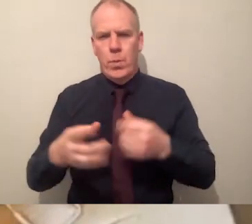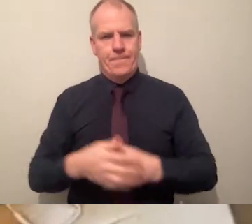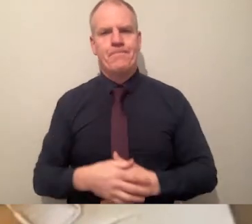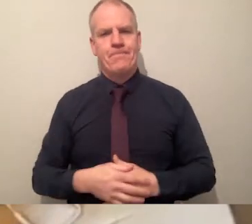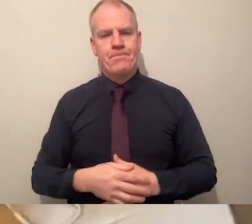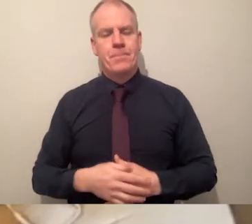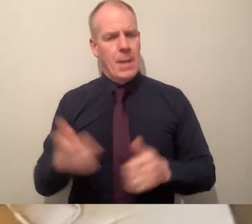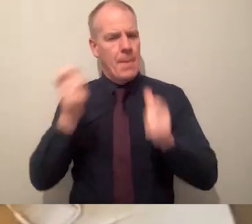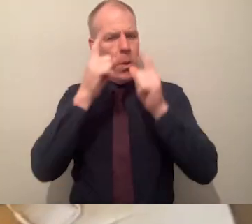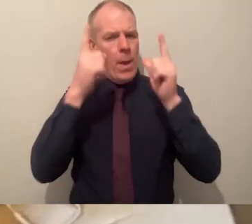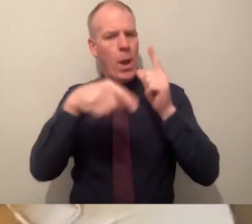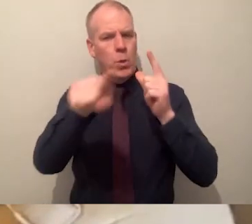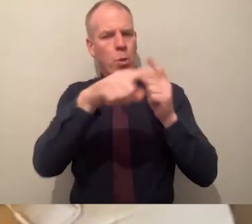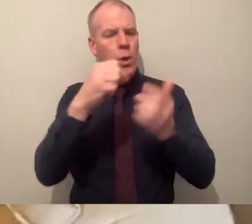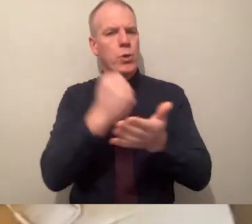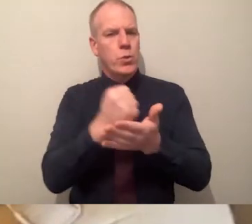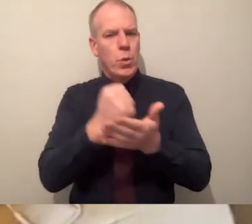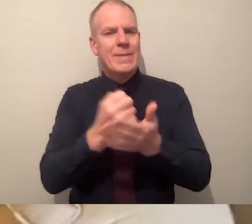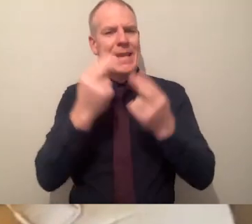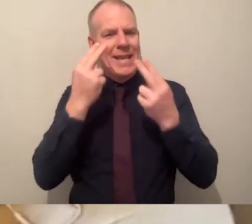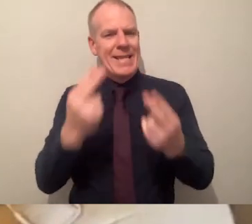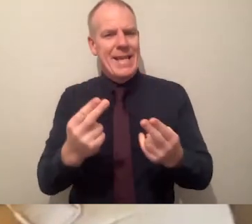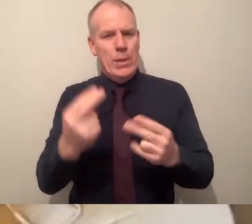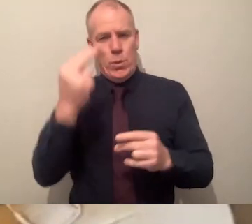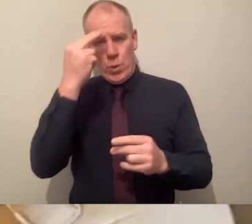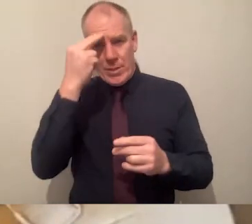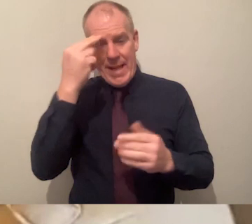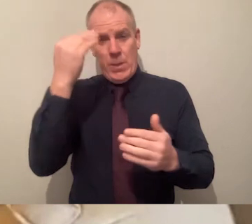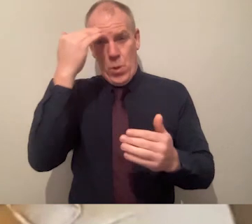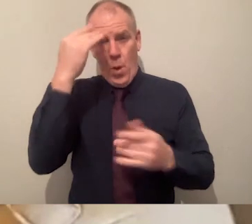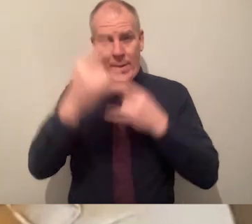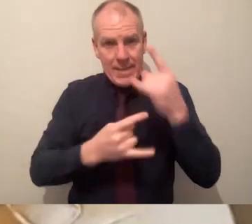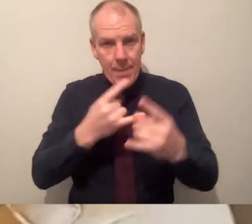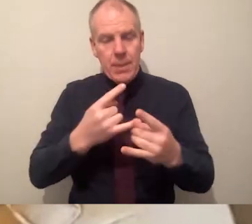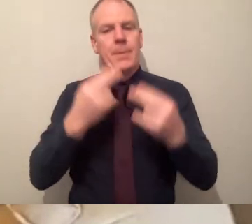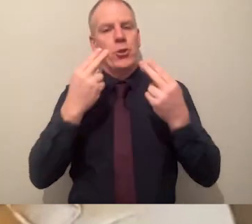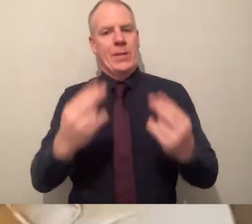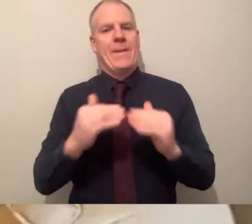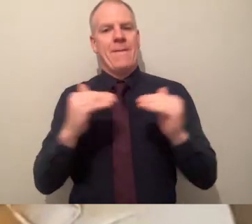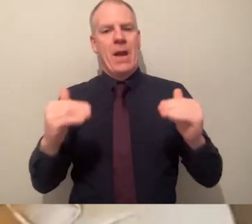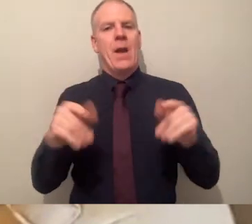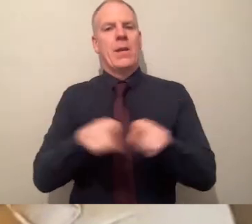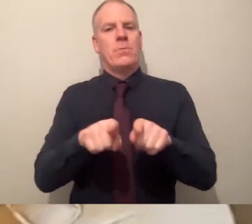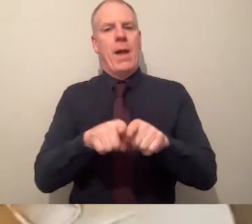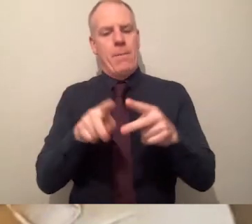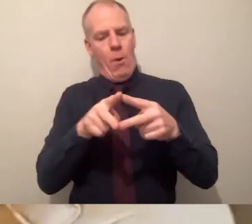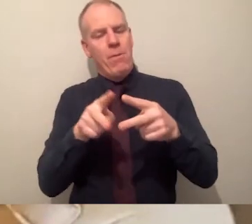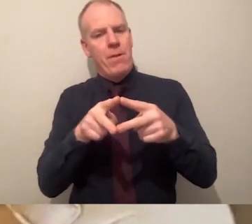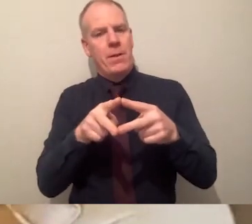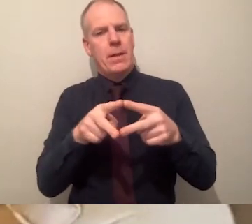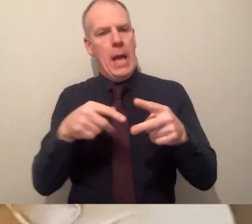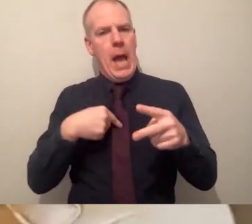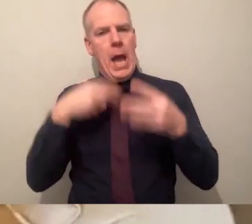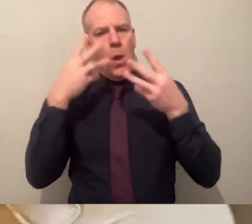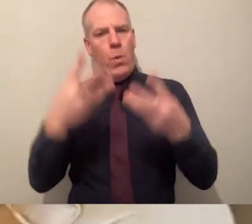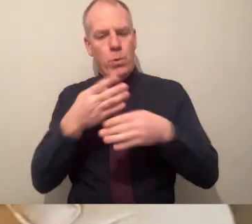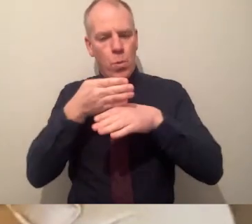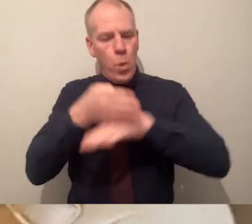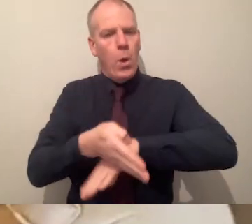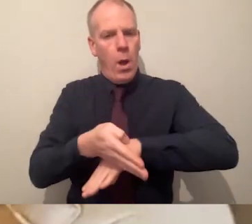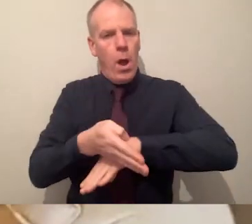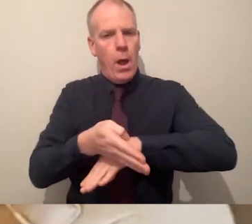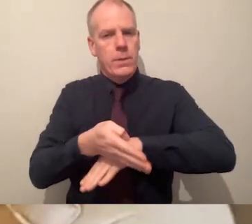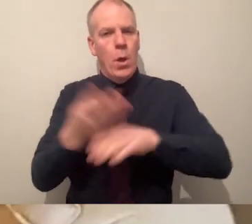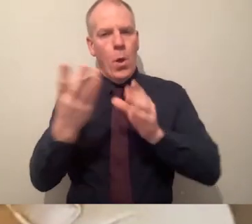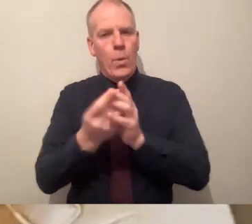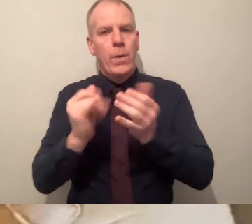discussions. I am aware that as students you need certainty and you need fairness. I assure you it is